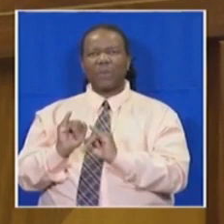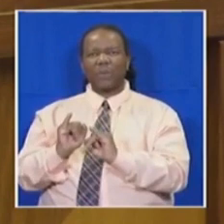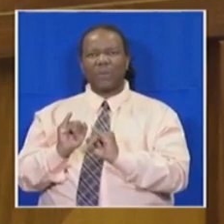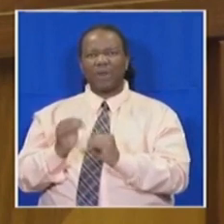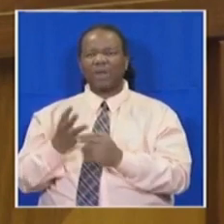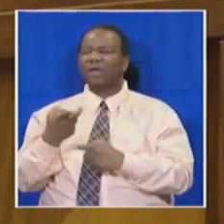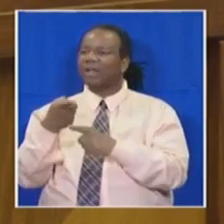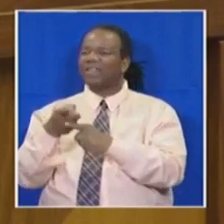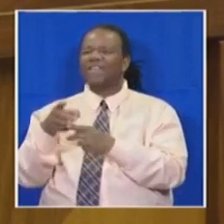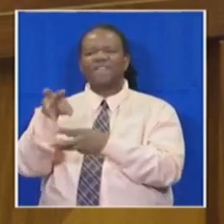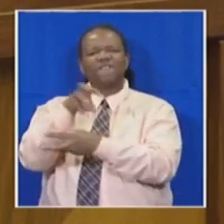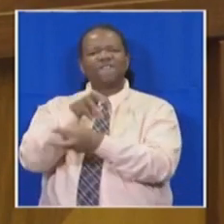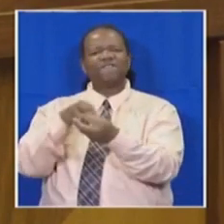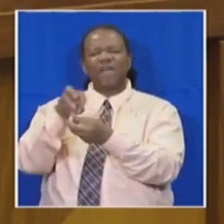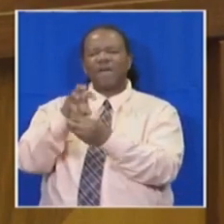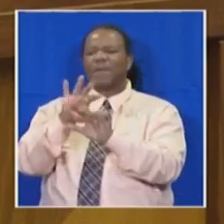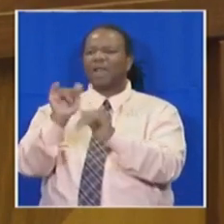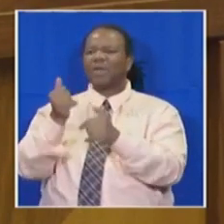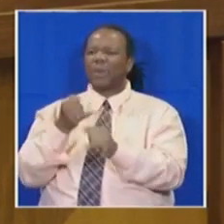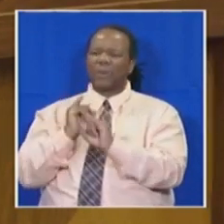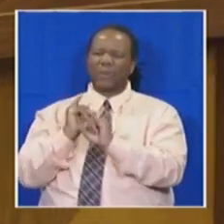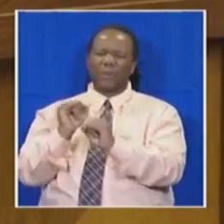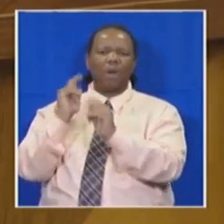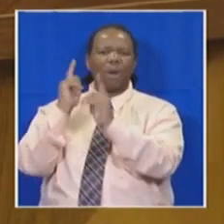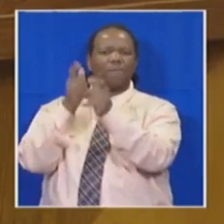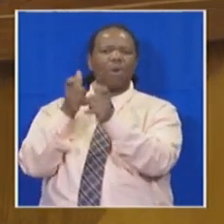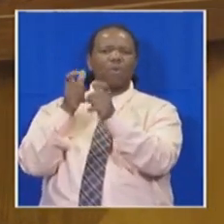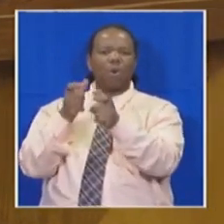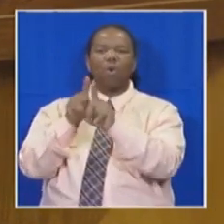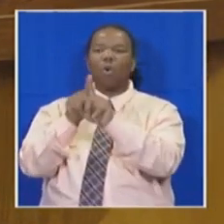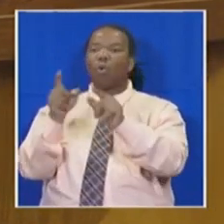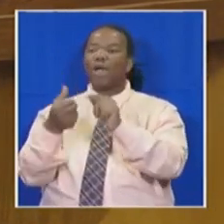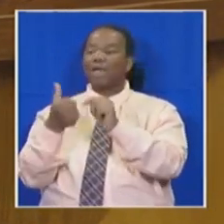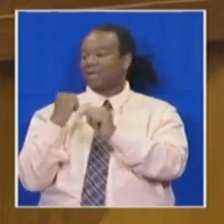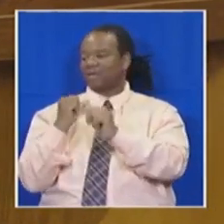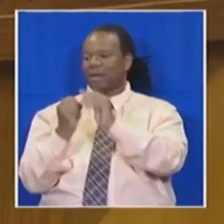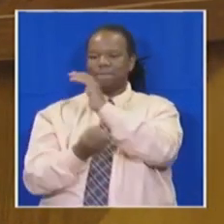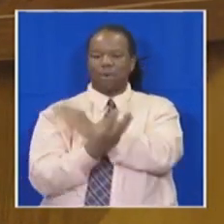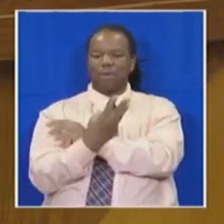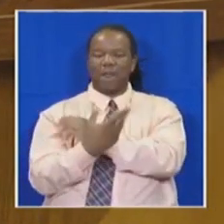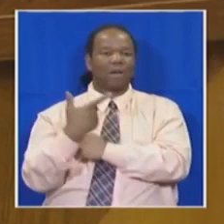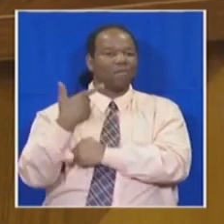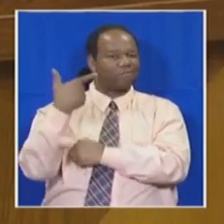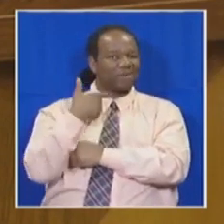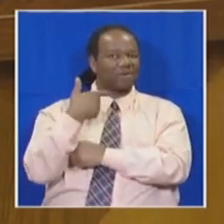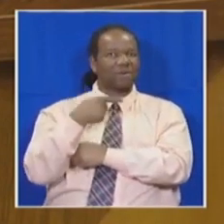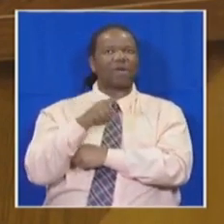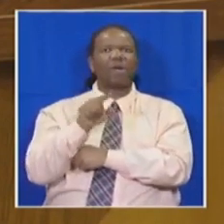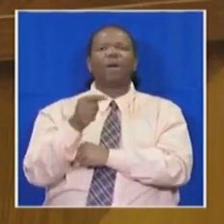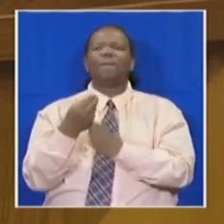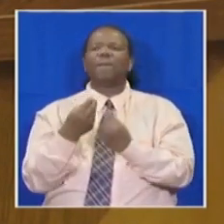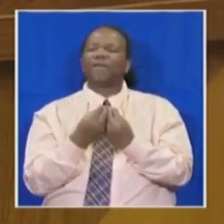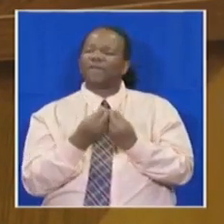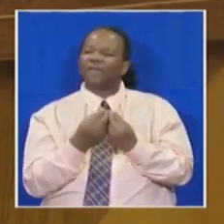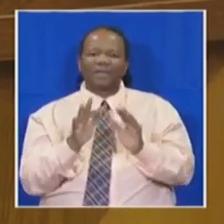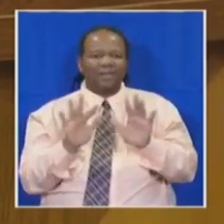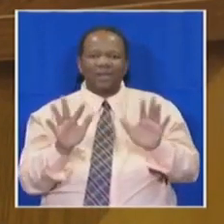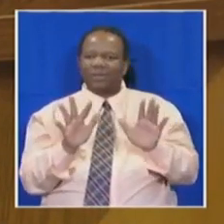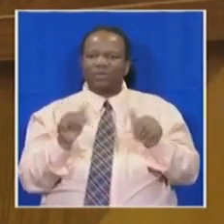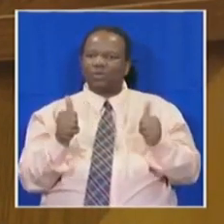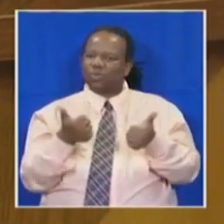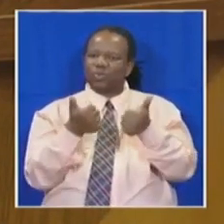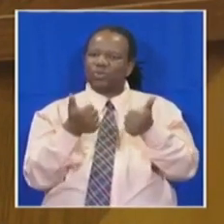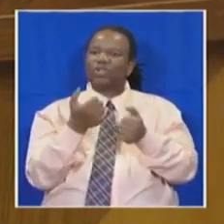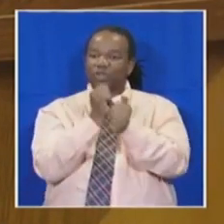including the family of four that was brutally married in Mpumalanga yesterday because both of these incidents don't have a place in our democracy.